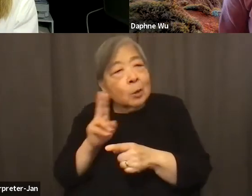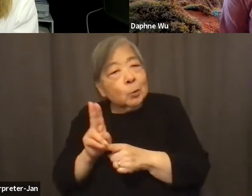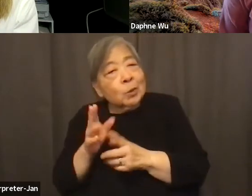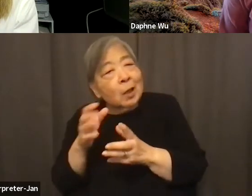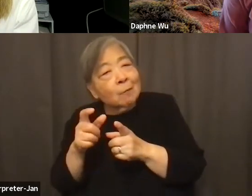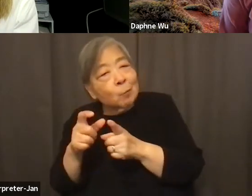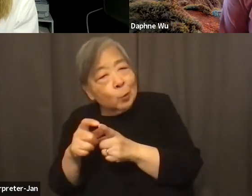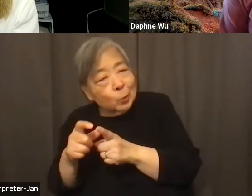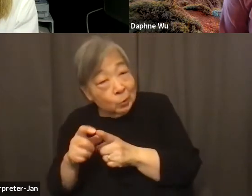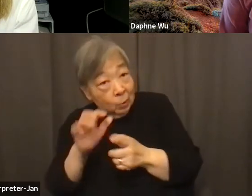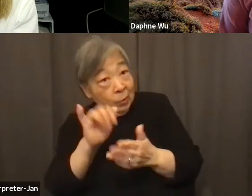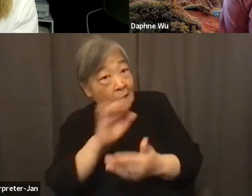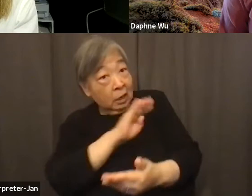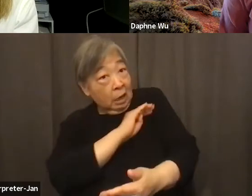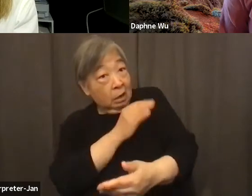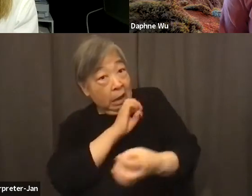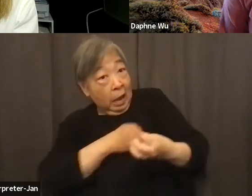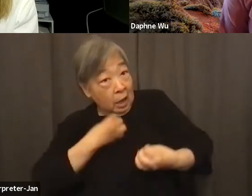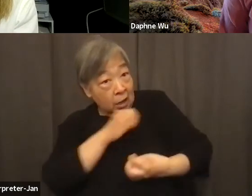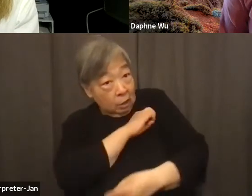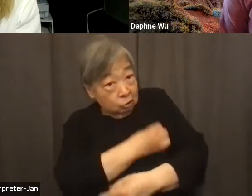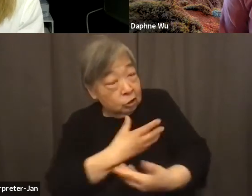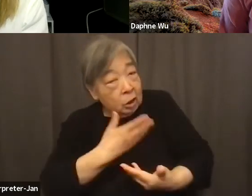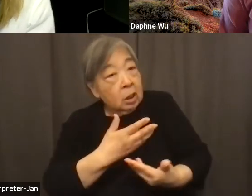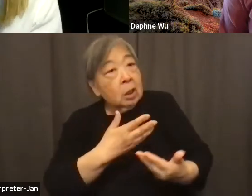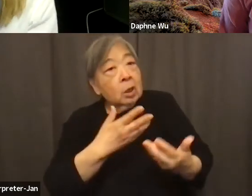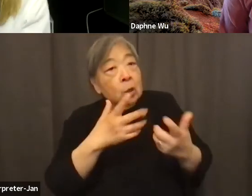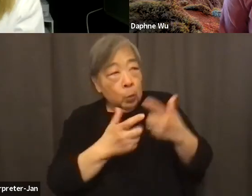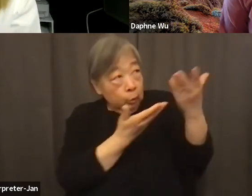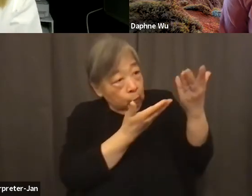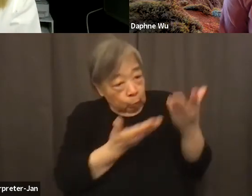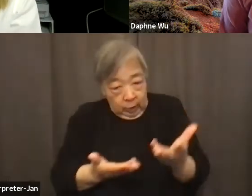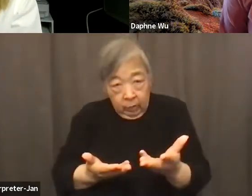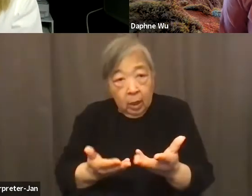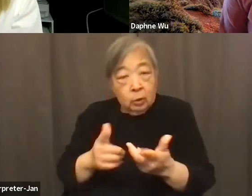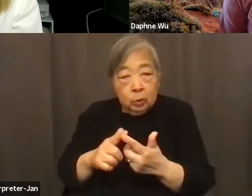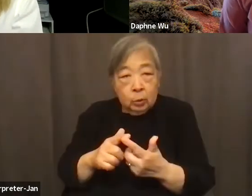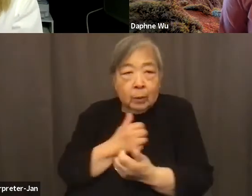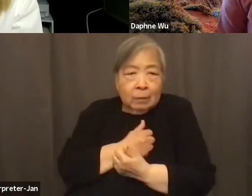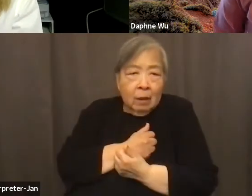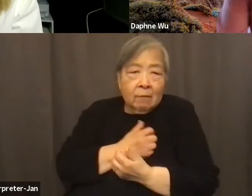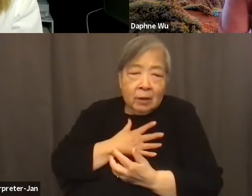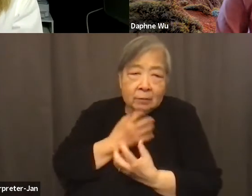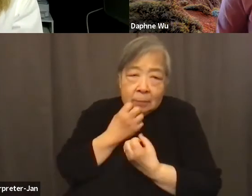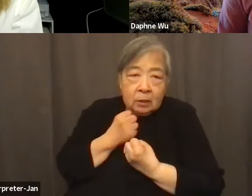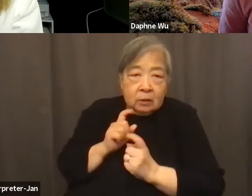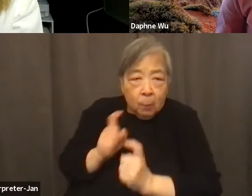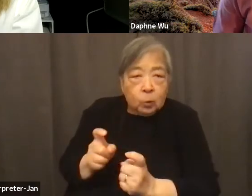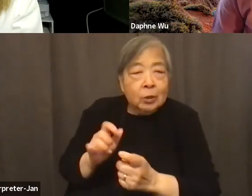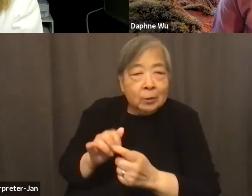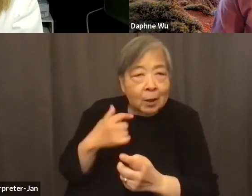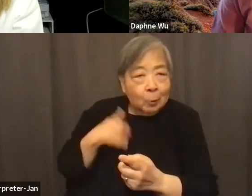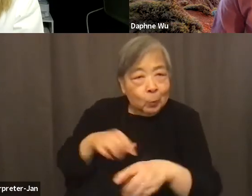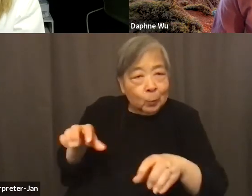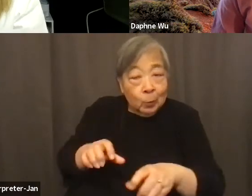and, and, and devotion to the work that we're doing. So, Vic, I'll hand it over to you.